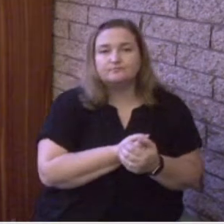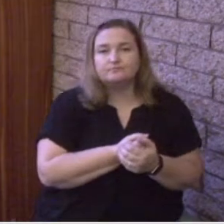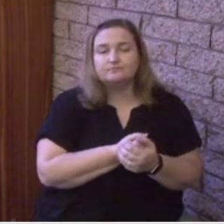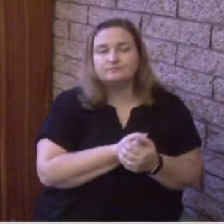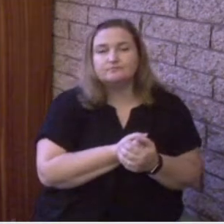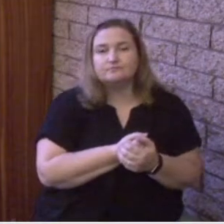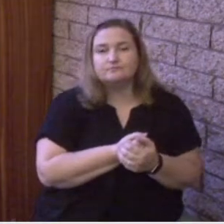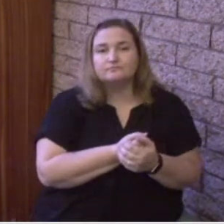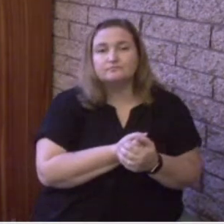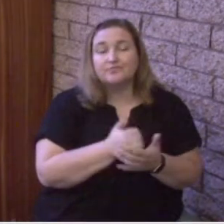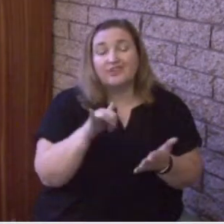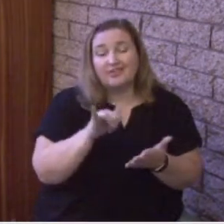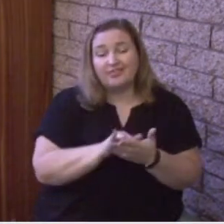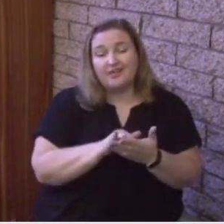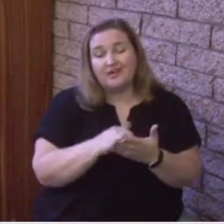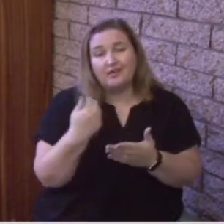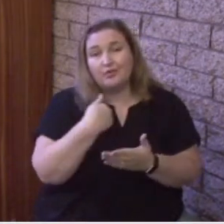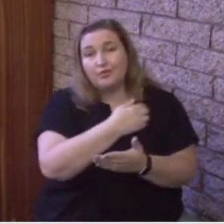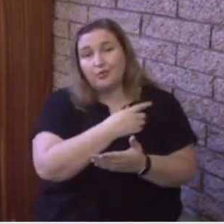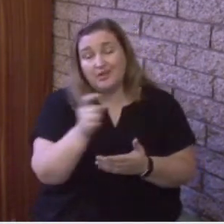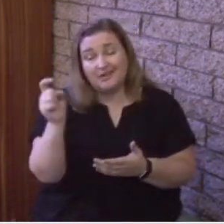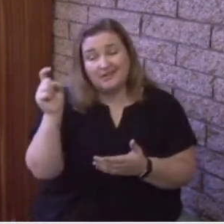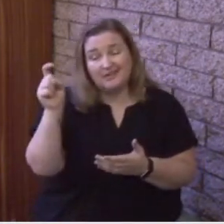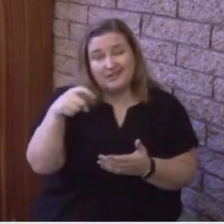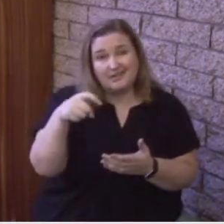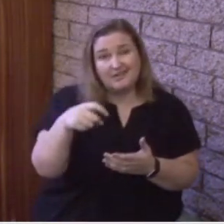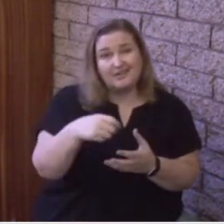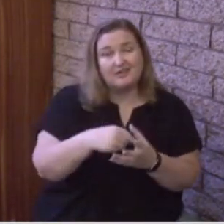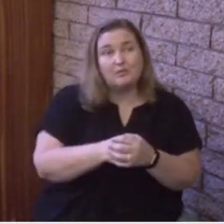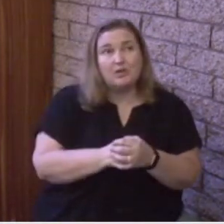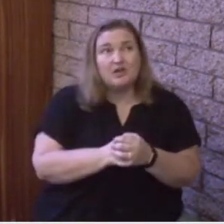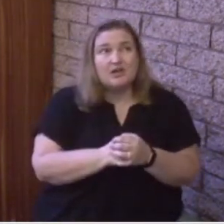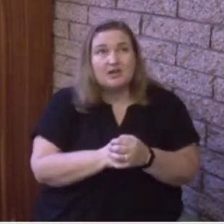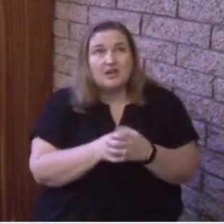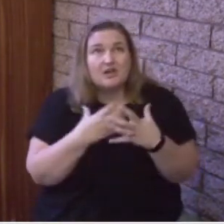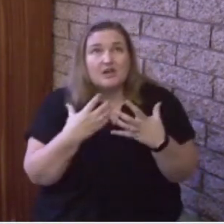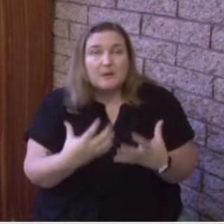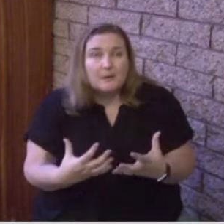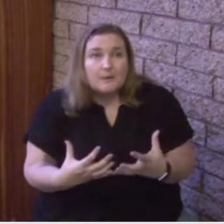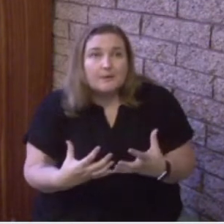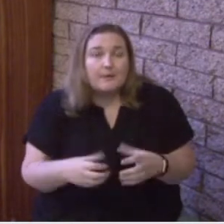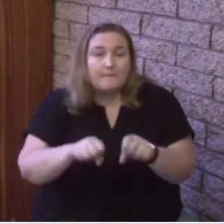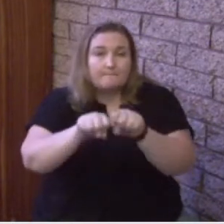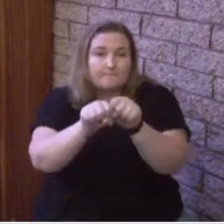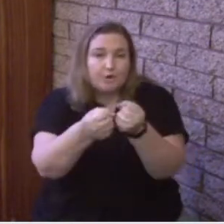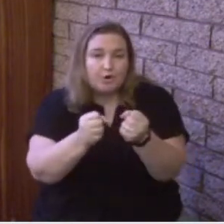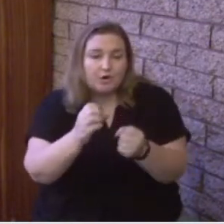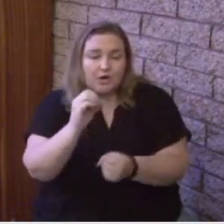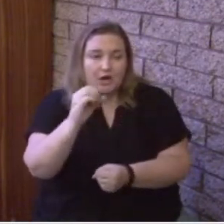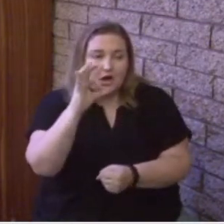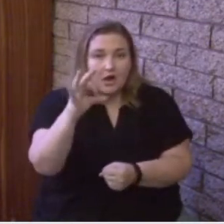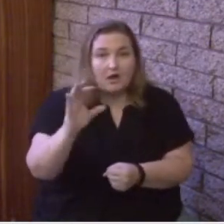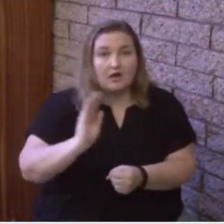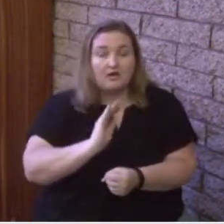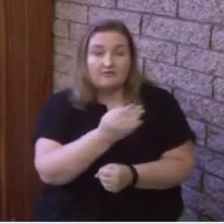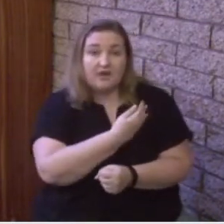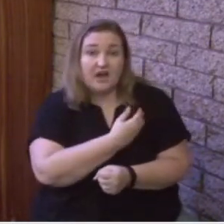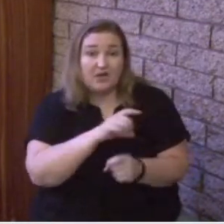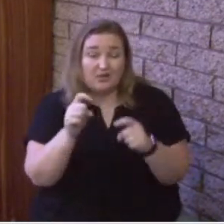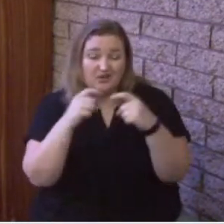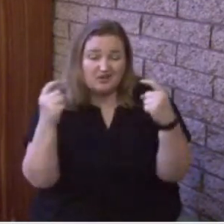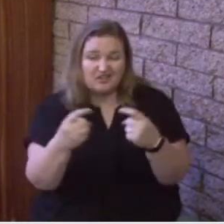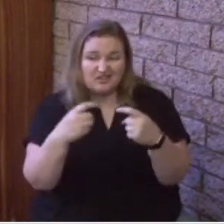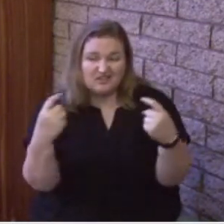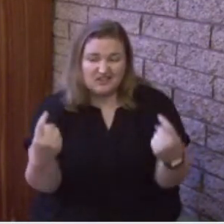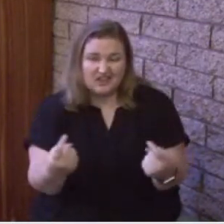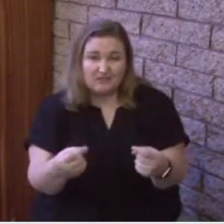that we need to be convicted. We need to be broken of our sin, of our sinful ways. The Holy Spirit is essential, friends, to our life.